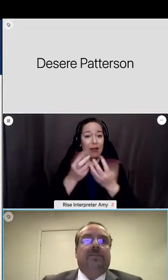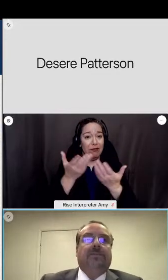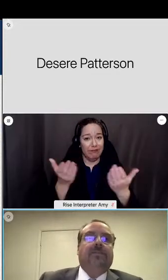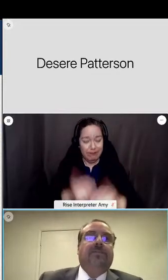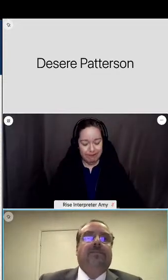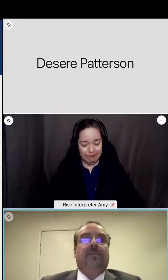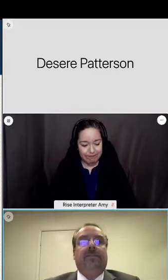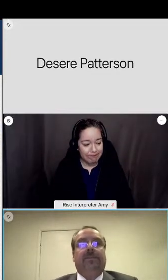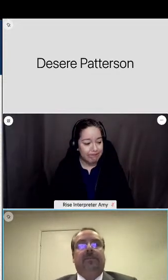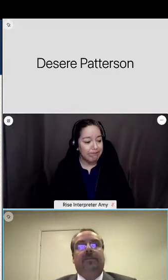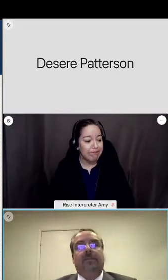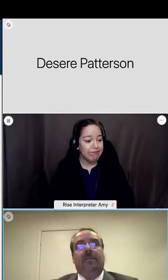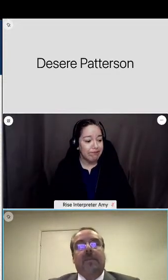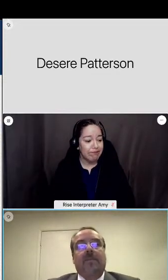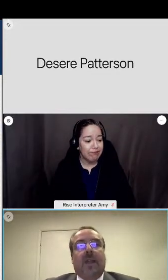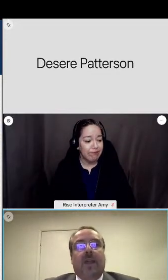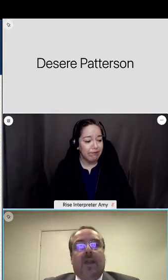please